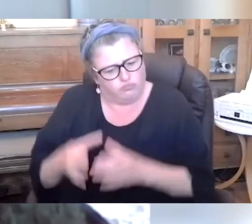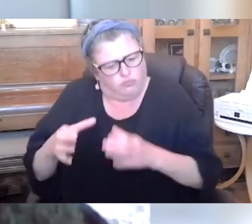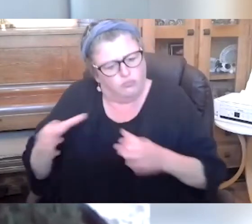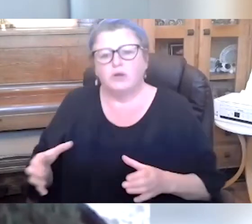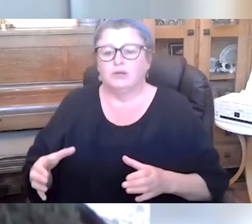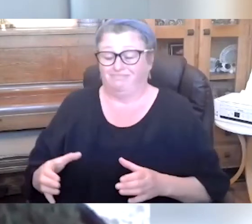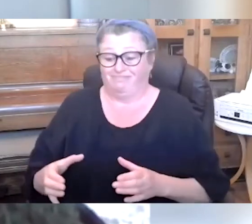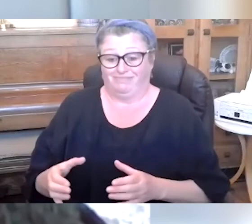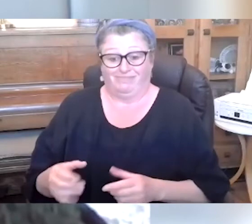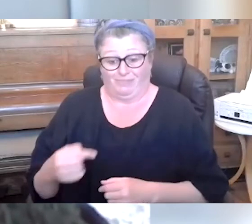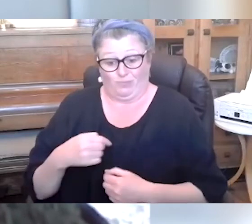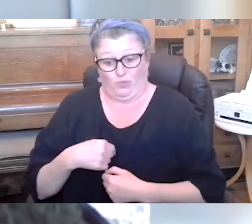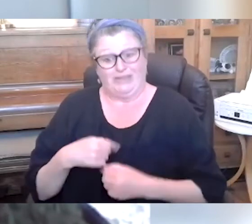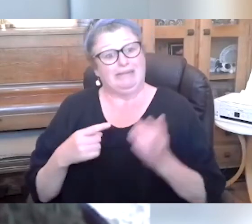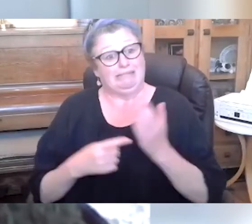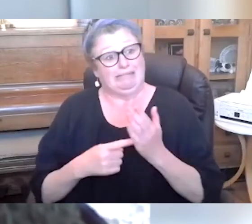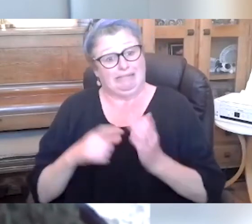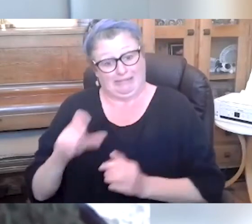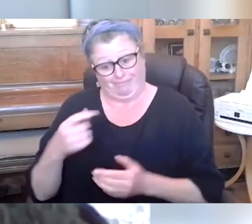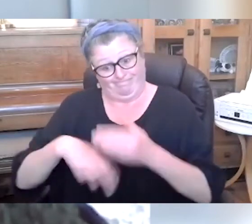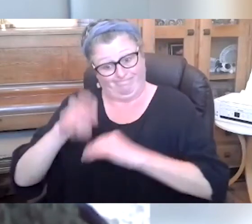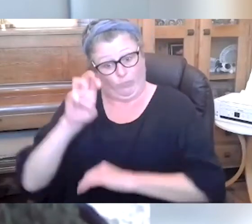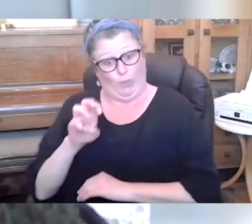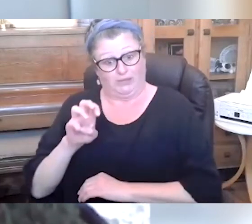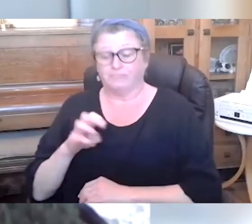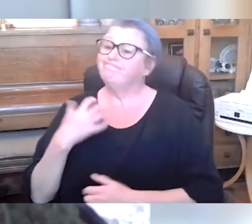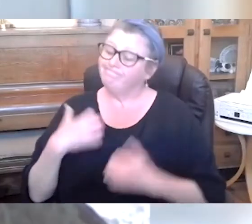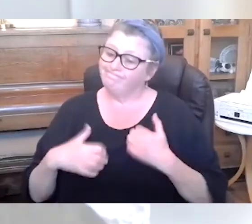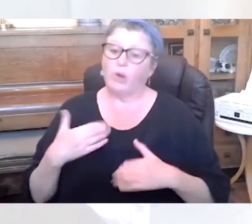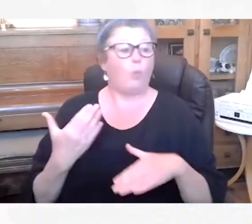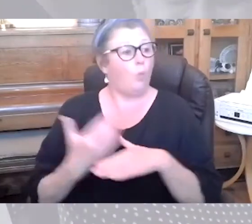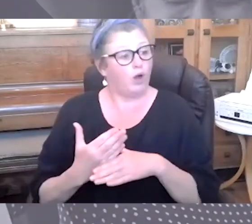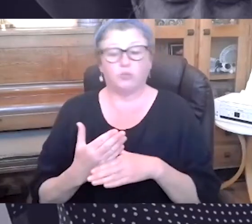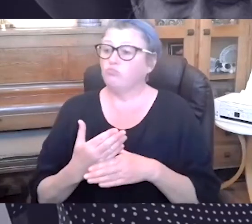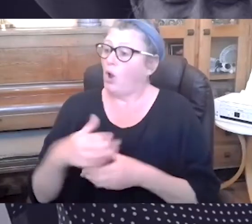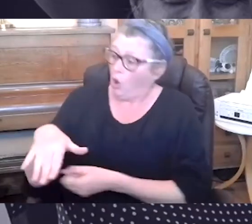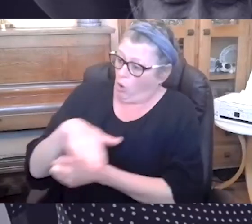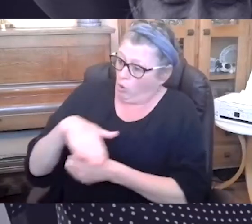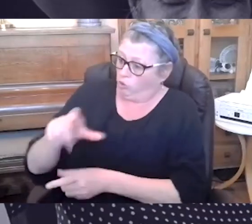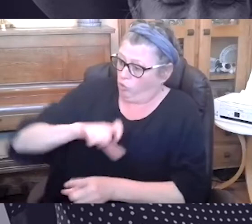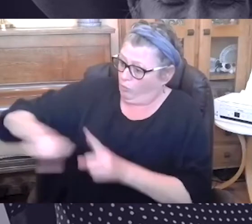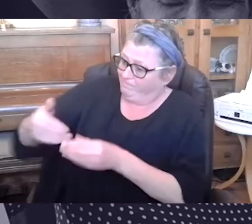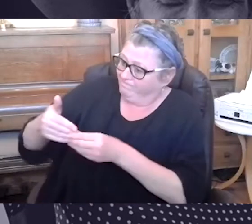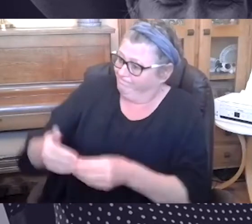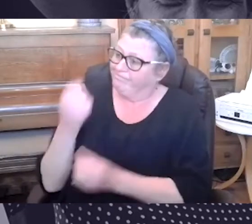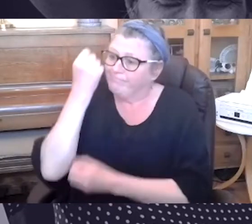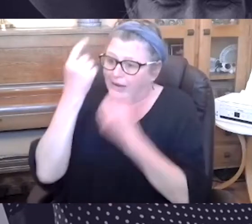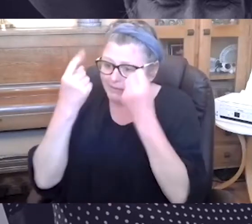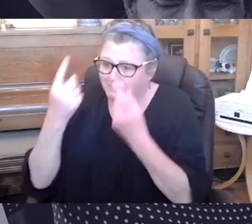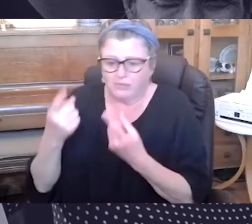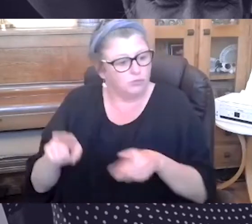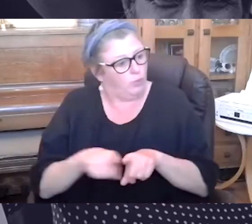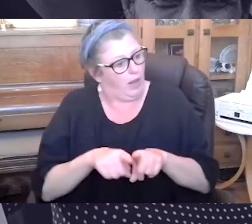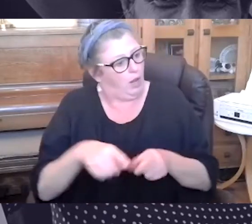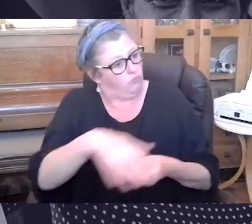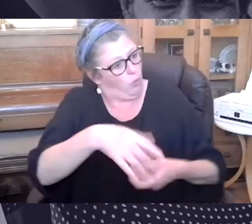we at Tempo Time Credits in Cymru are keen to work with local community-led initiatives as well as local authorities alongside